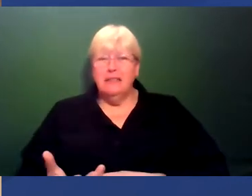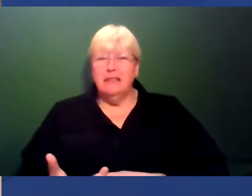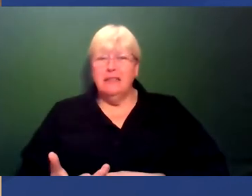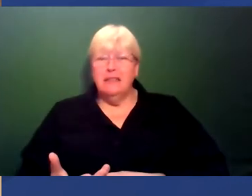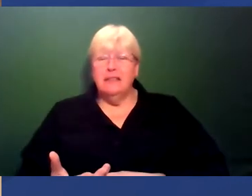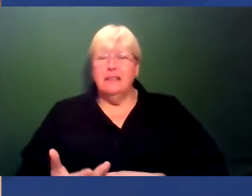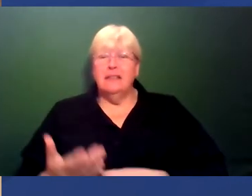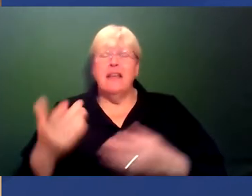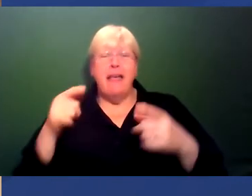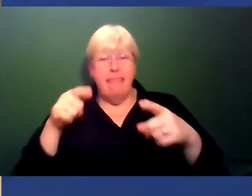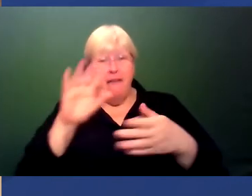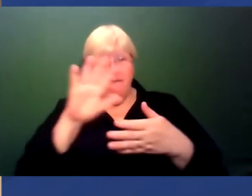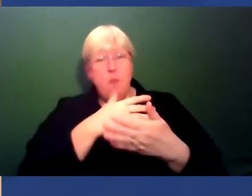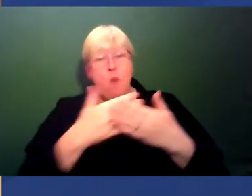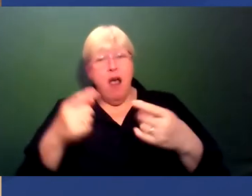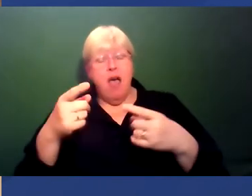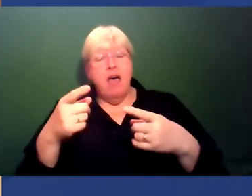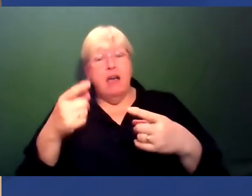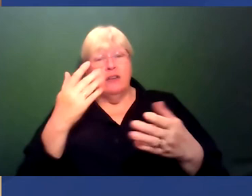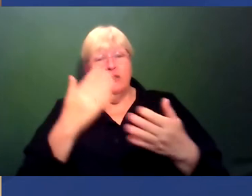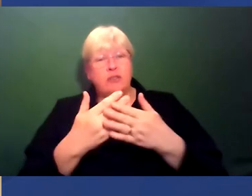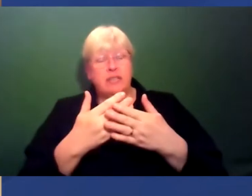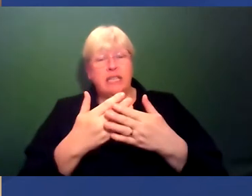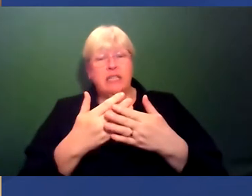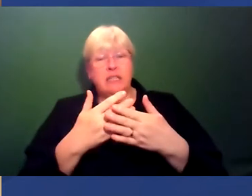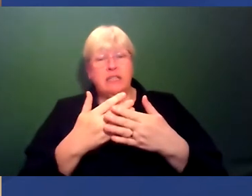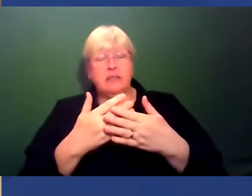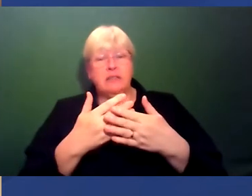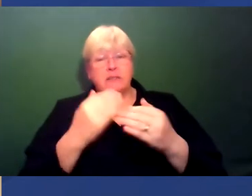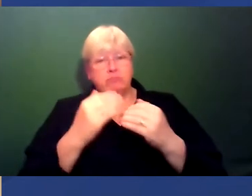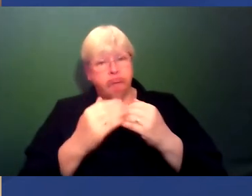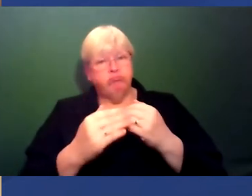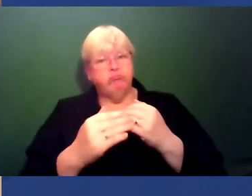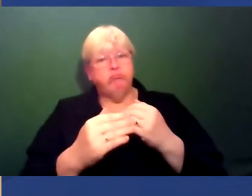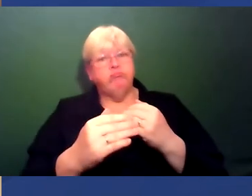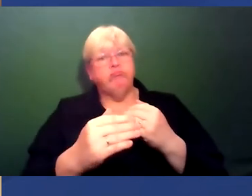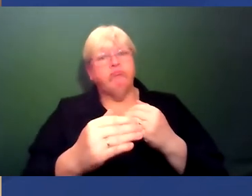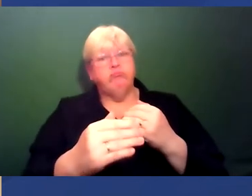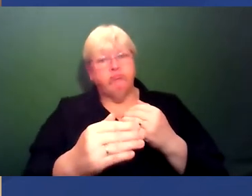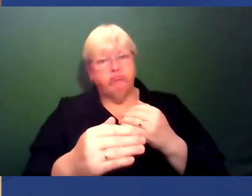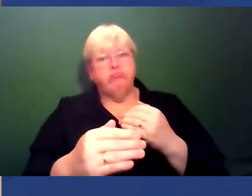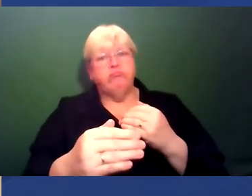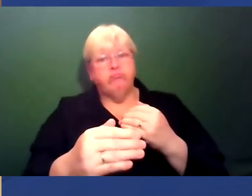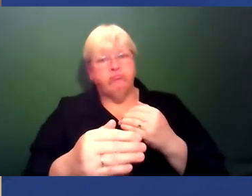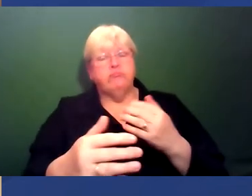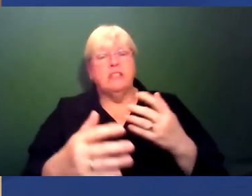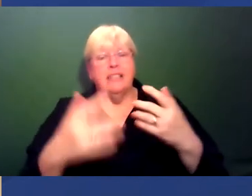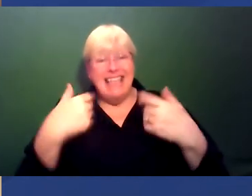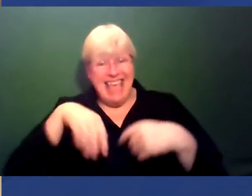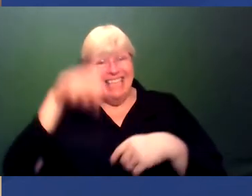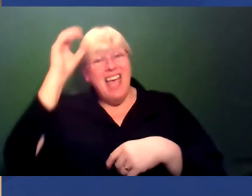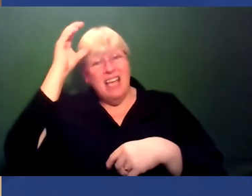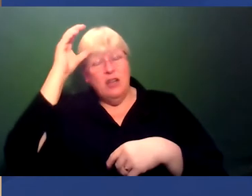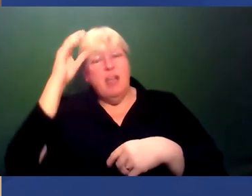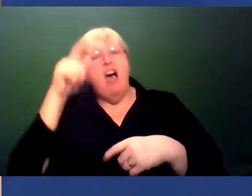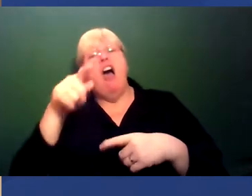Meritocratic frameworks, and they are very long-lived. That's one of the things in academia. These are very long-lived indicators of